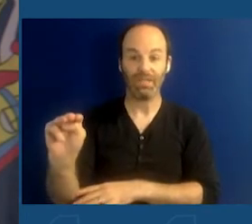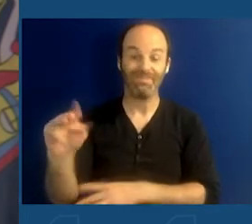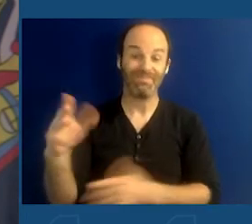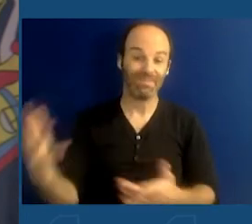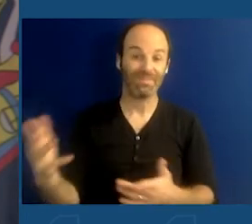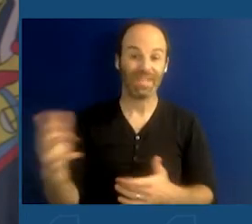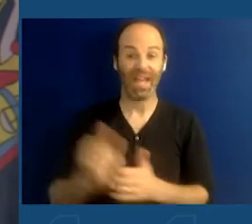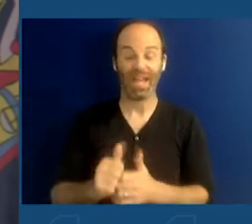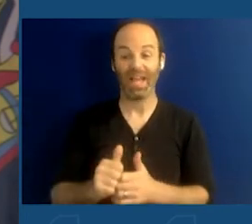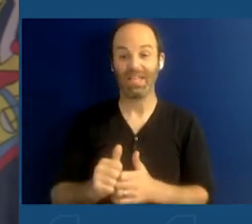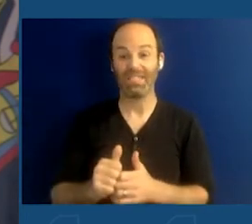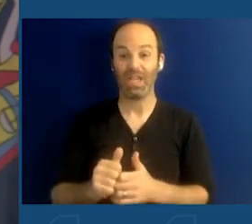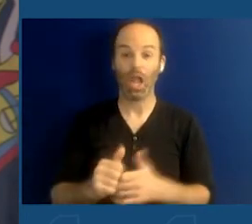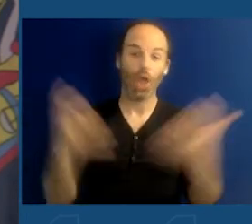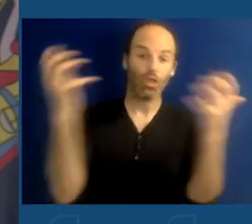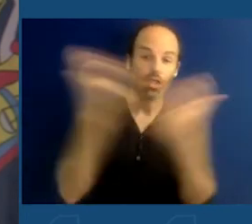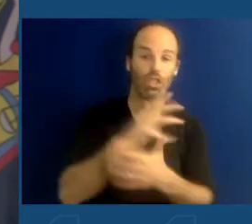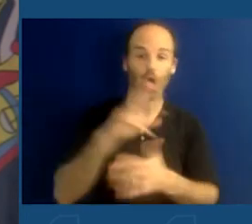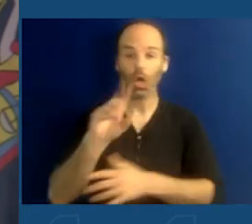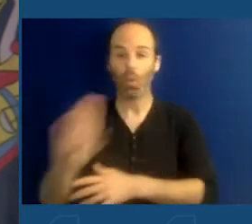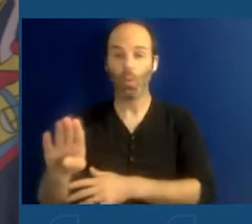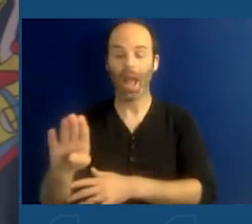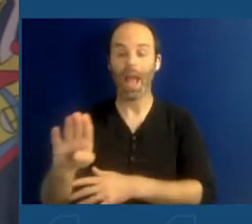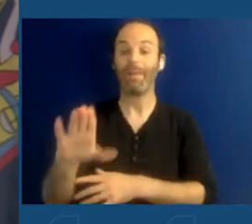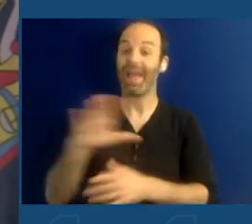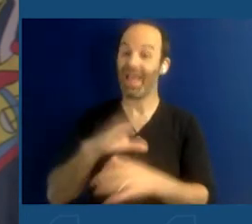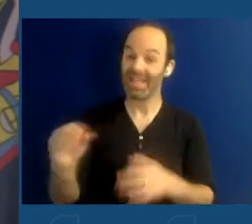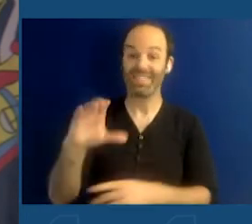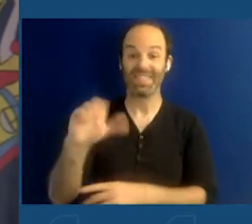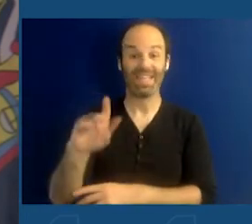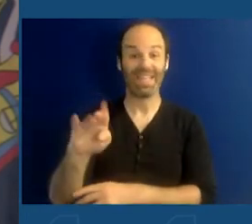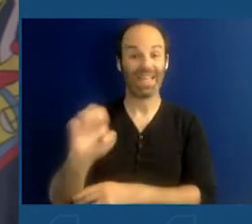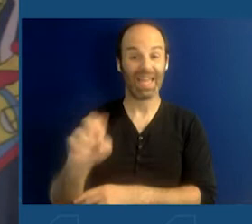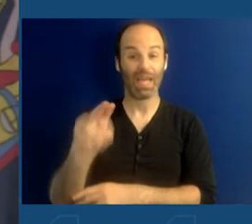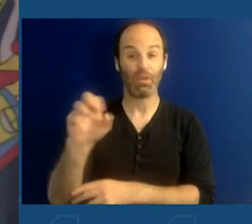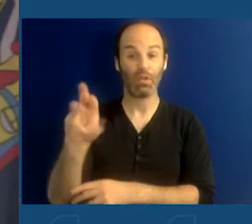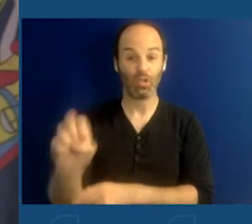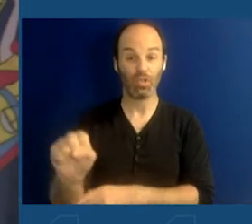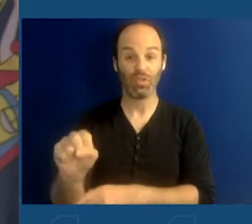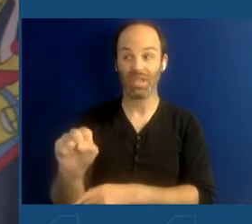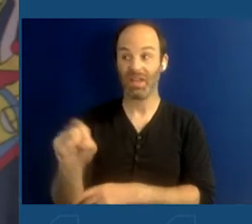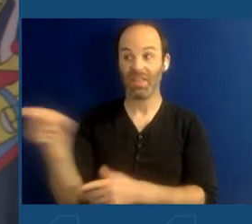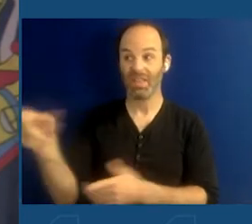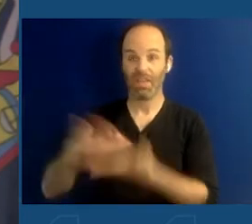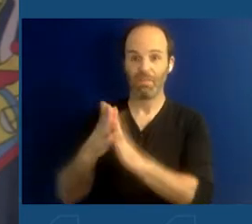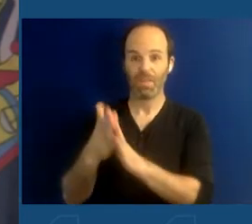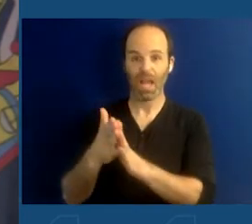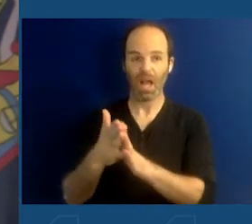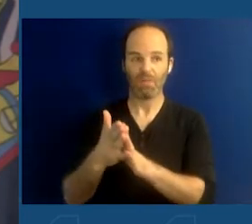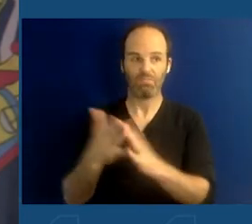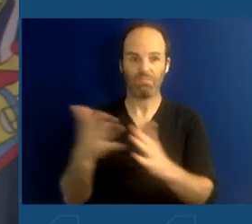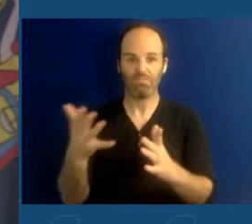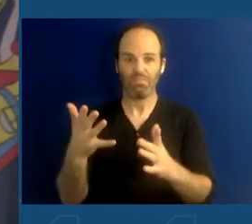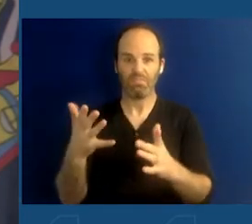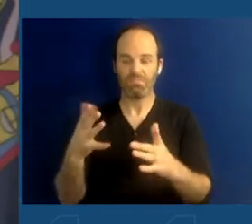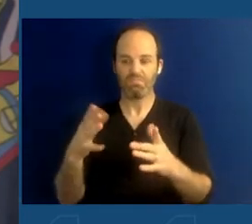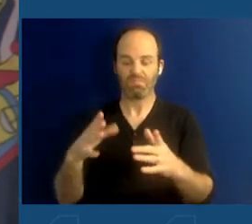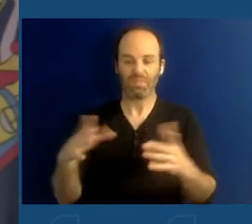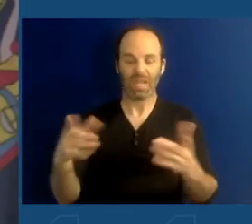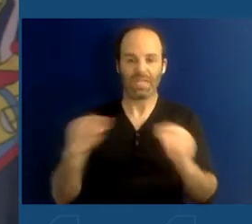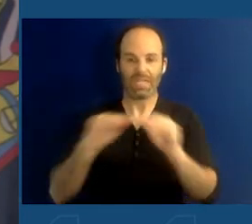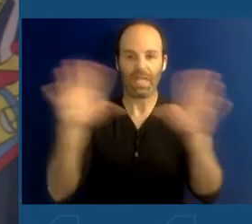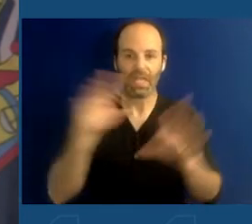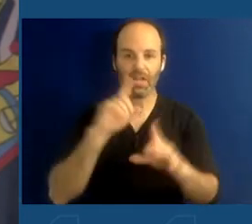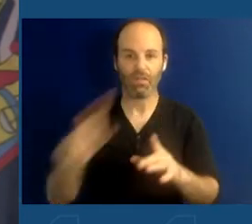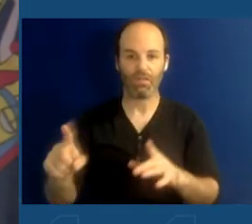the dark web and cable news networks. And they've been mainstreamed. And these anti-Semitic and white supremacist ideas have